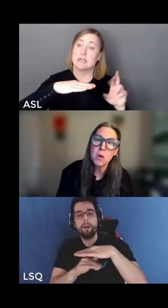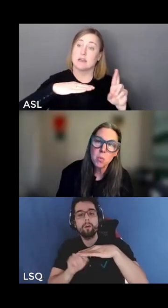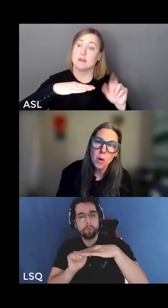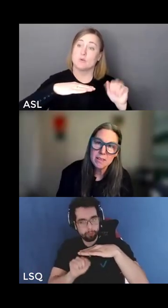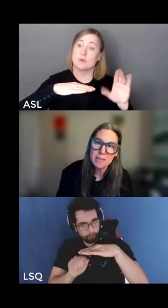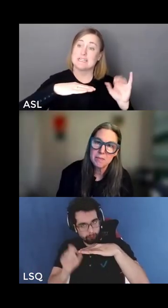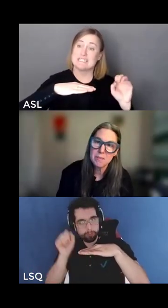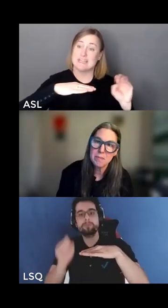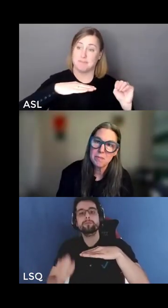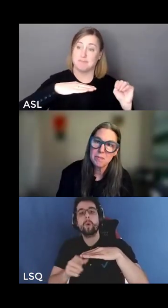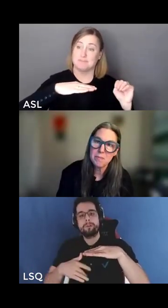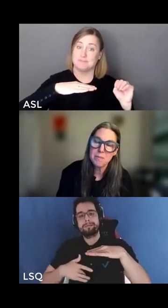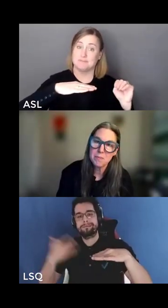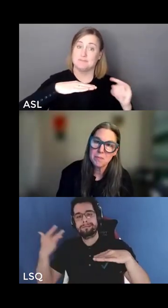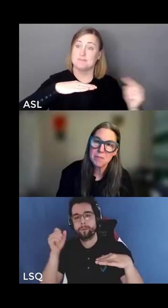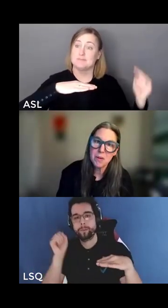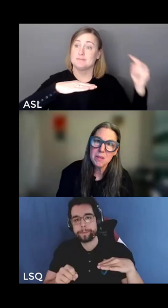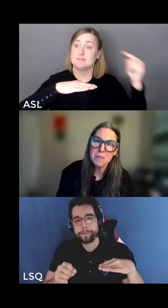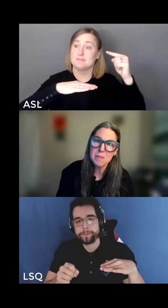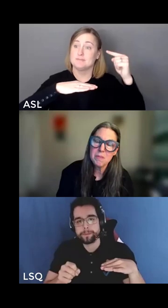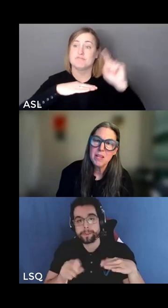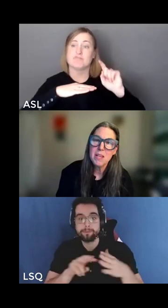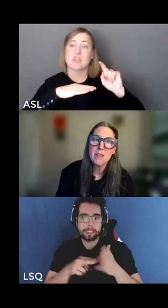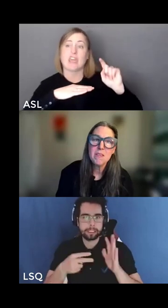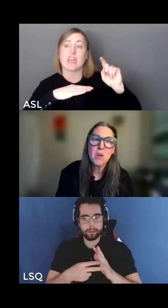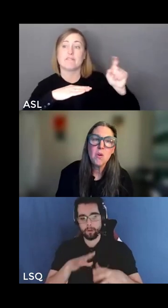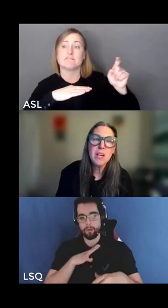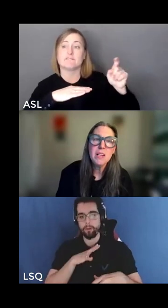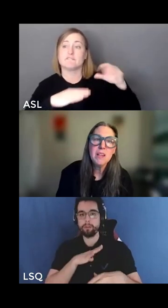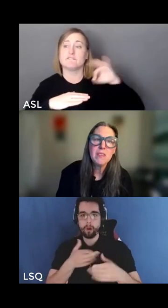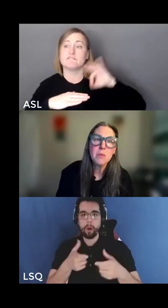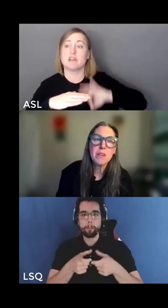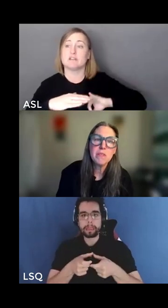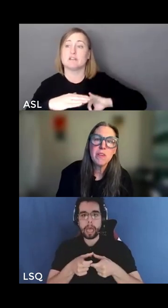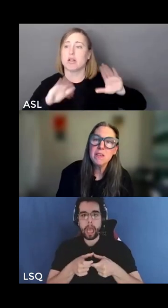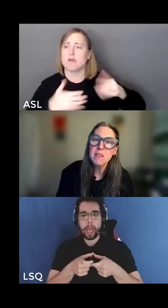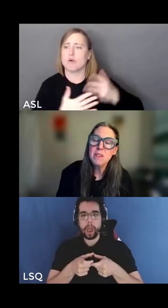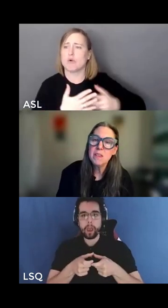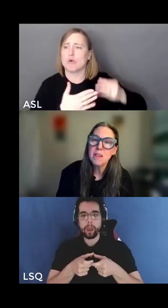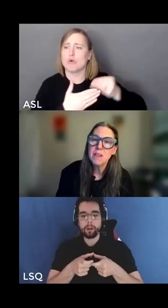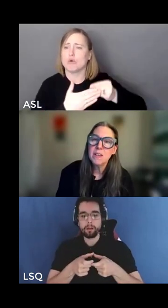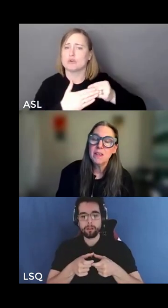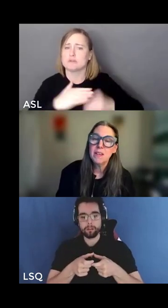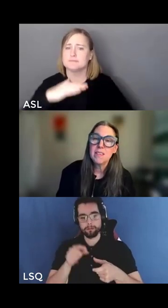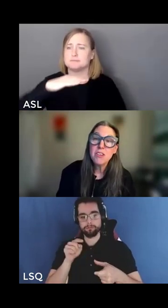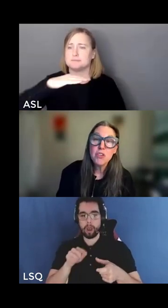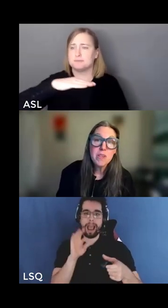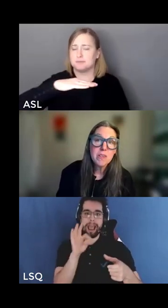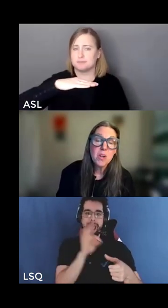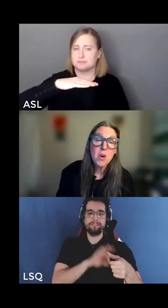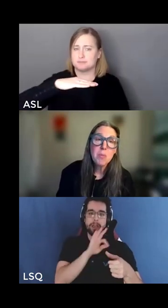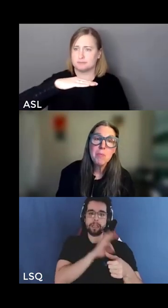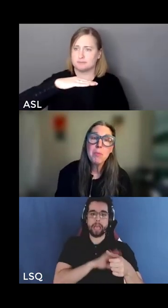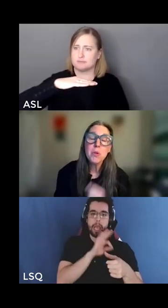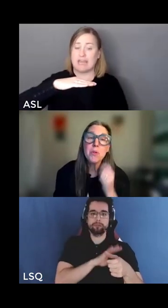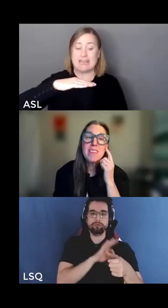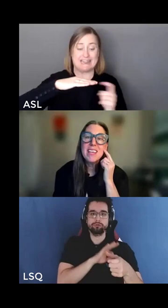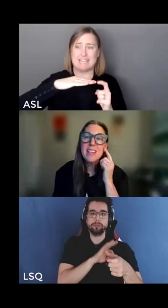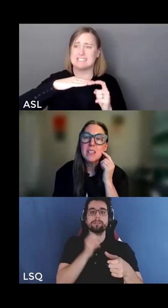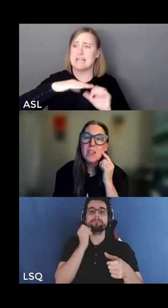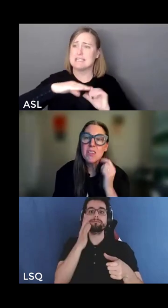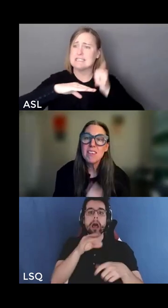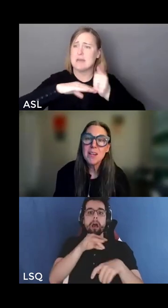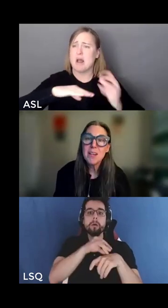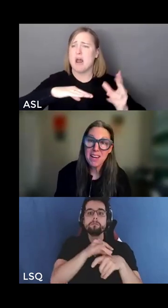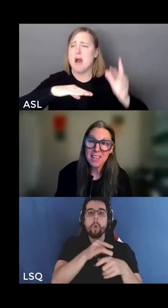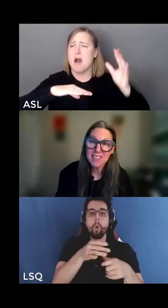who are white right this coin that was invented centuries ago by people whose